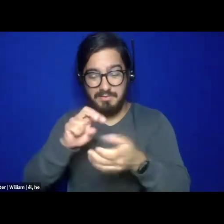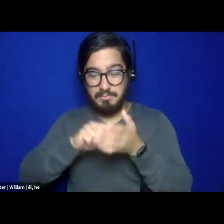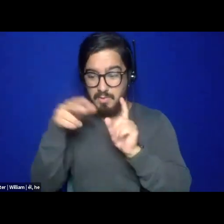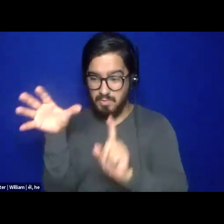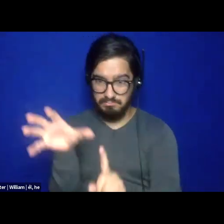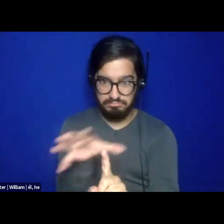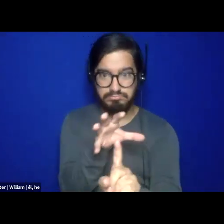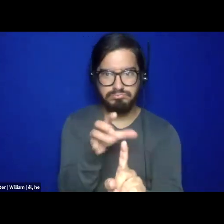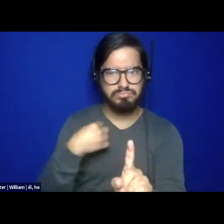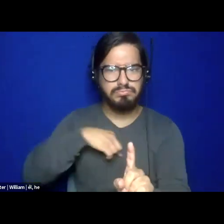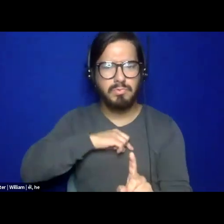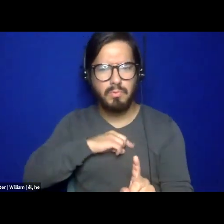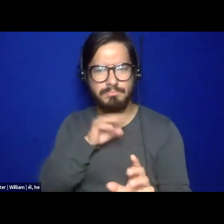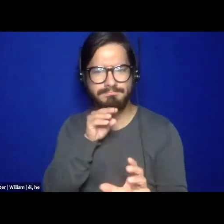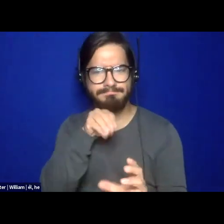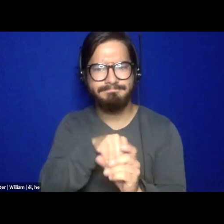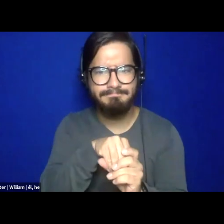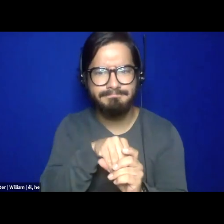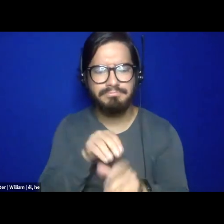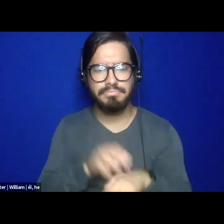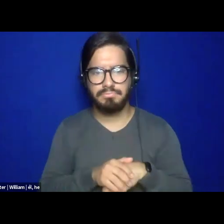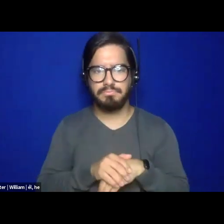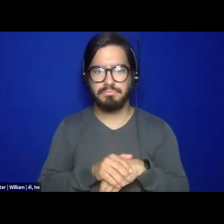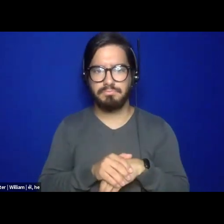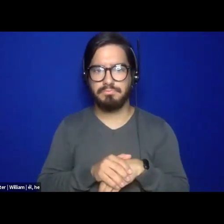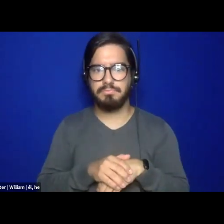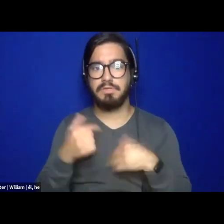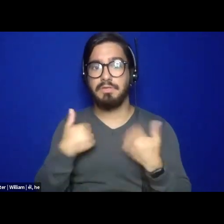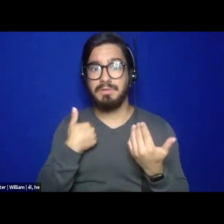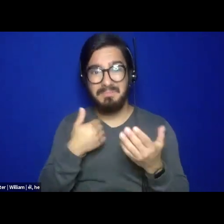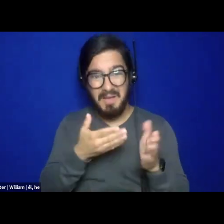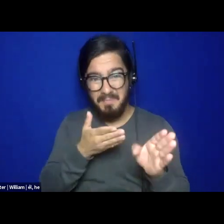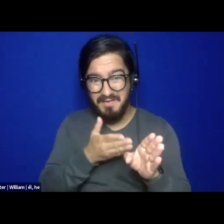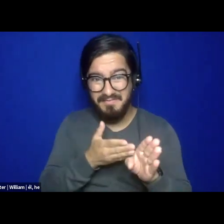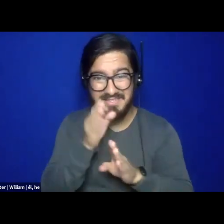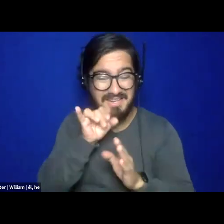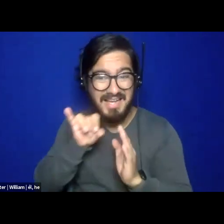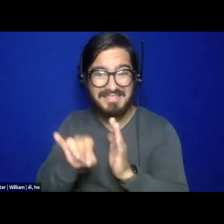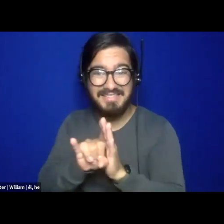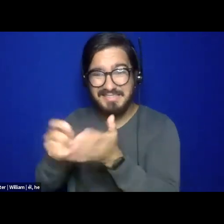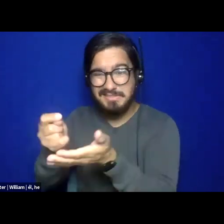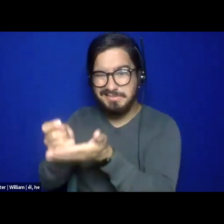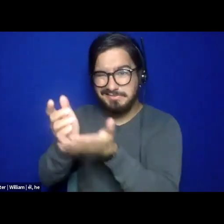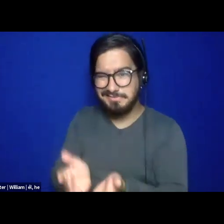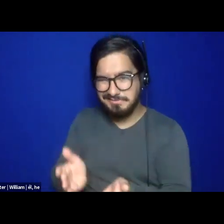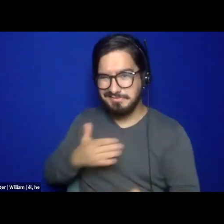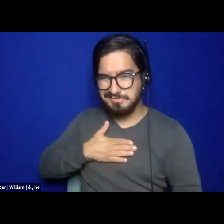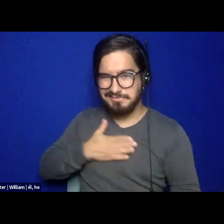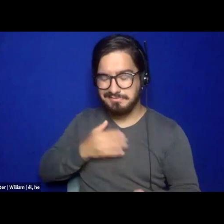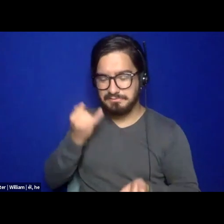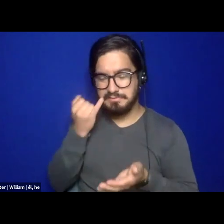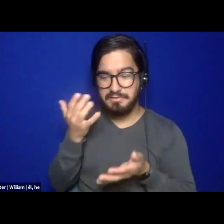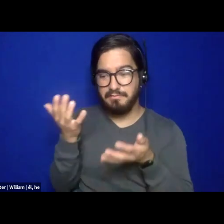And so, you know, I have a tension around my professional identity as a therapist, because I'm like, if I just like rested into that,